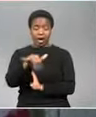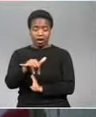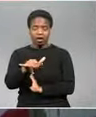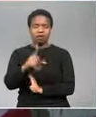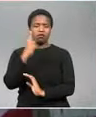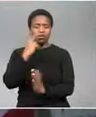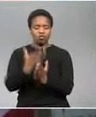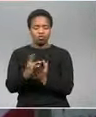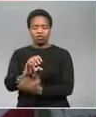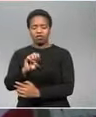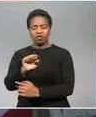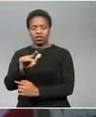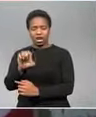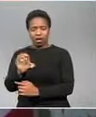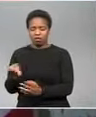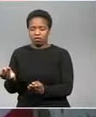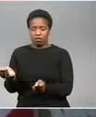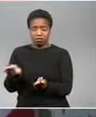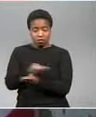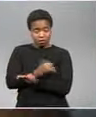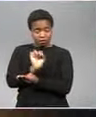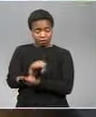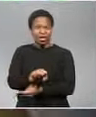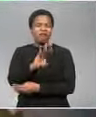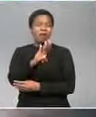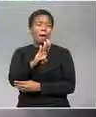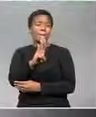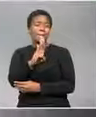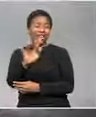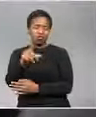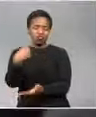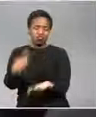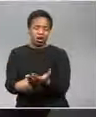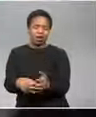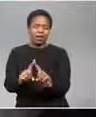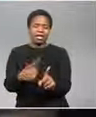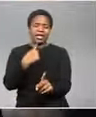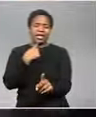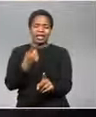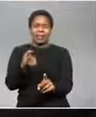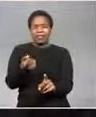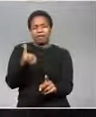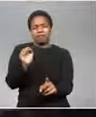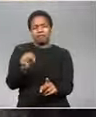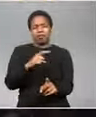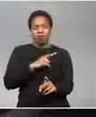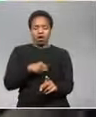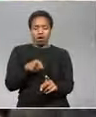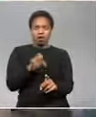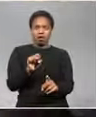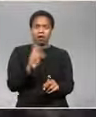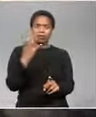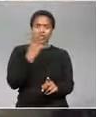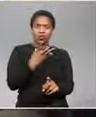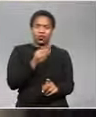uh the sale of lonman to sabanye about 4 billion rand but investors are saying they're paying too little if you look at lonman it's got a